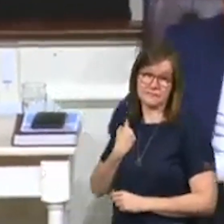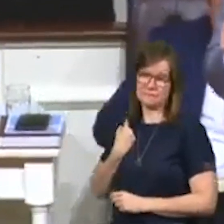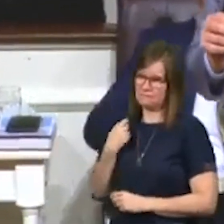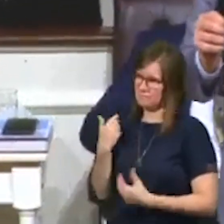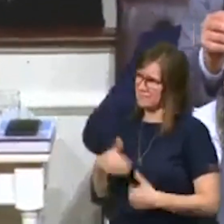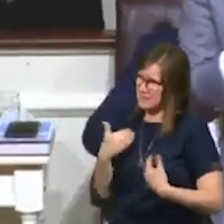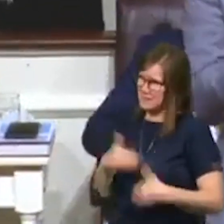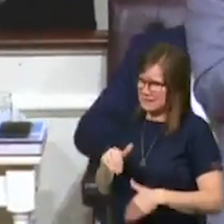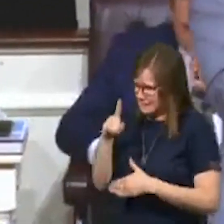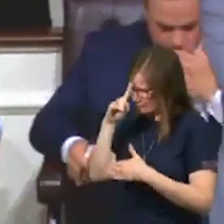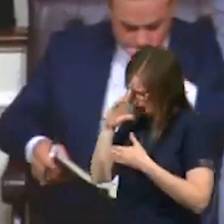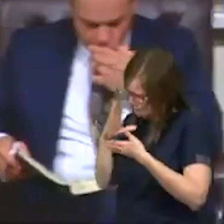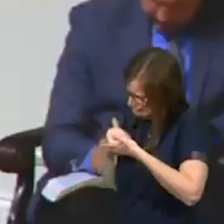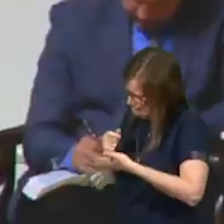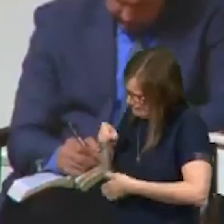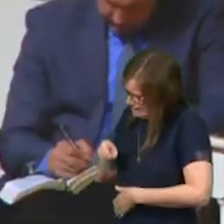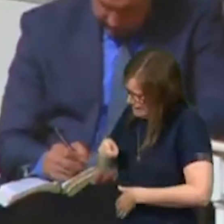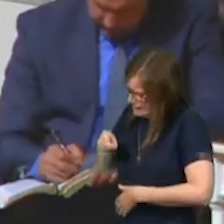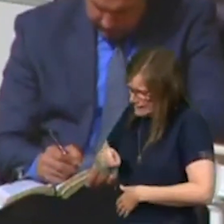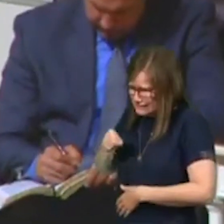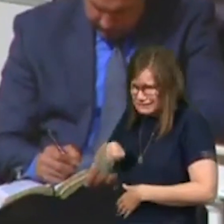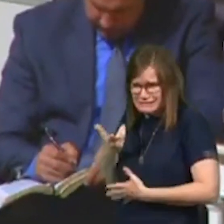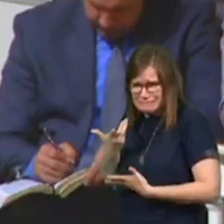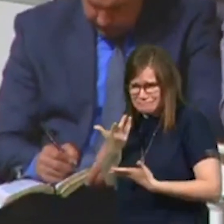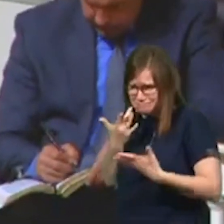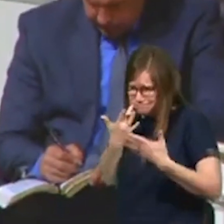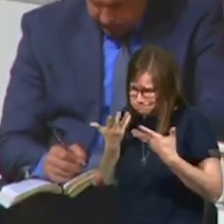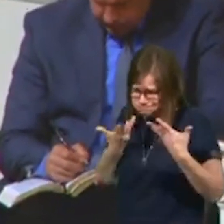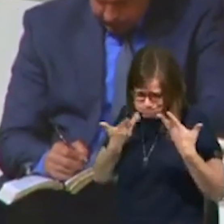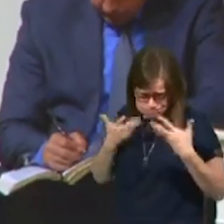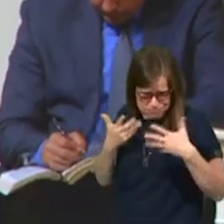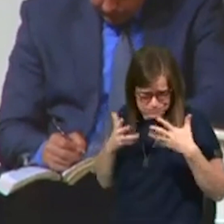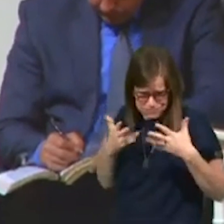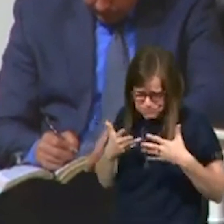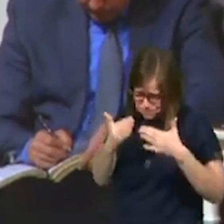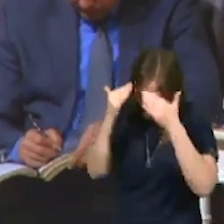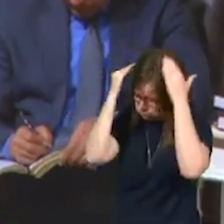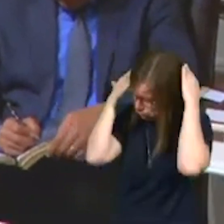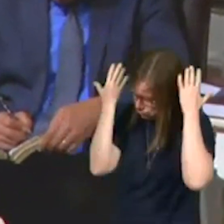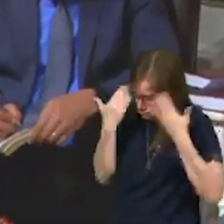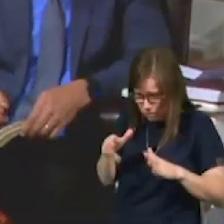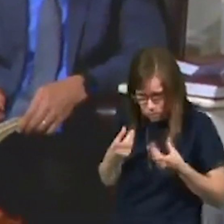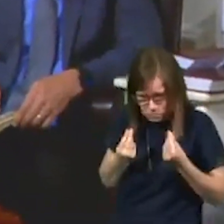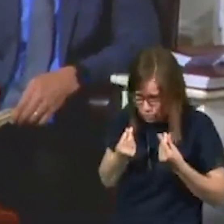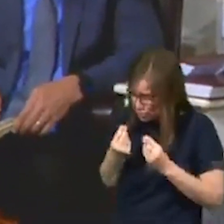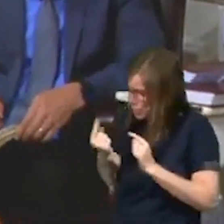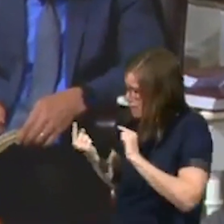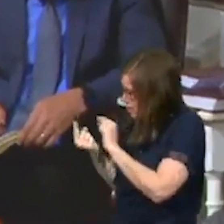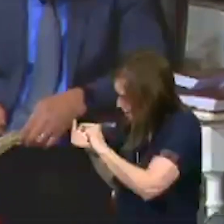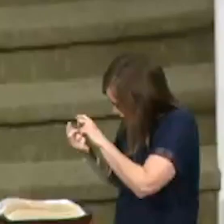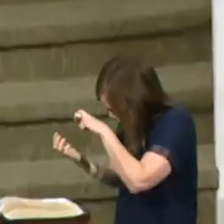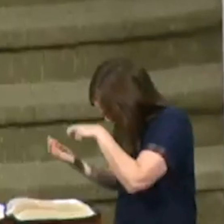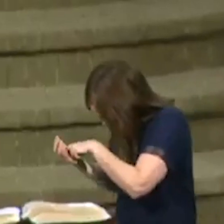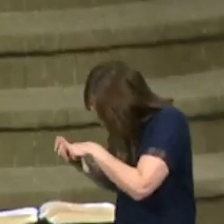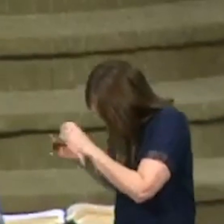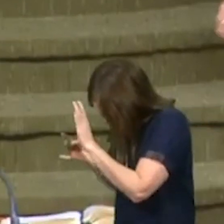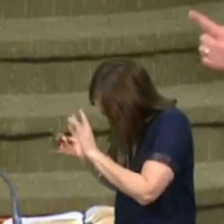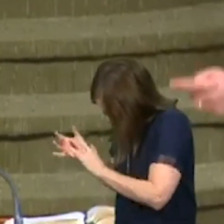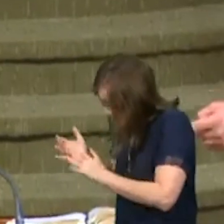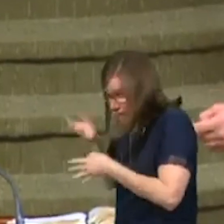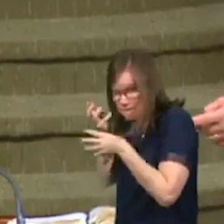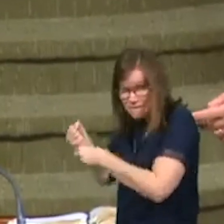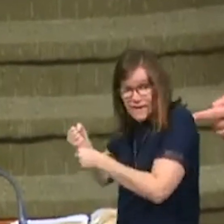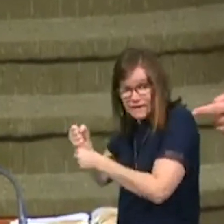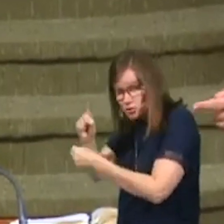desperate. Here she is at the end of her rope. Here she is falling at the feet of Jesus, the one who she had faith enough to